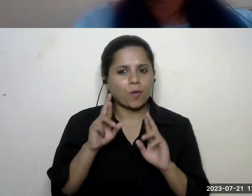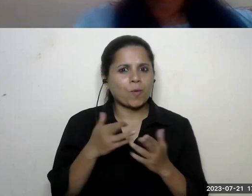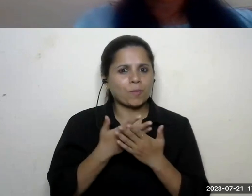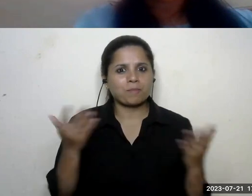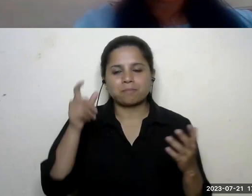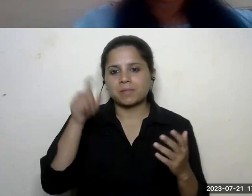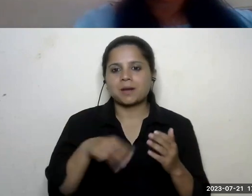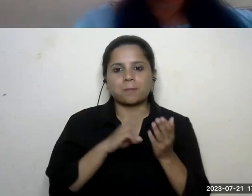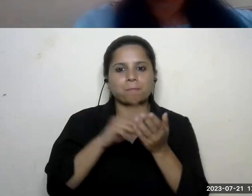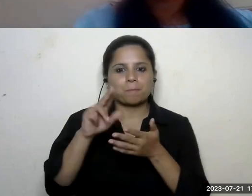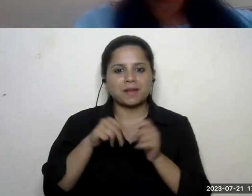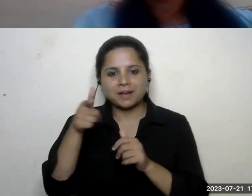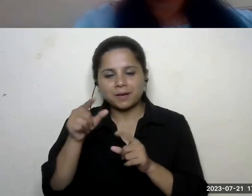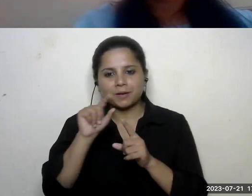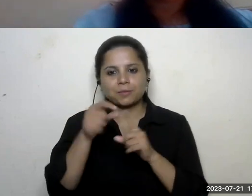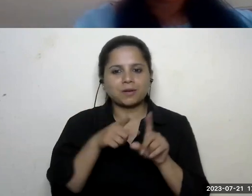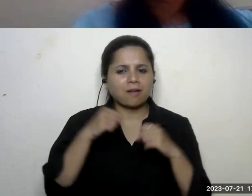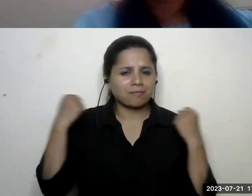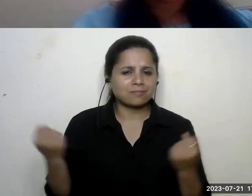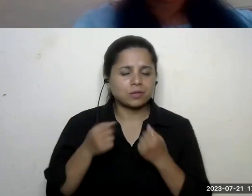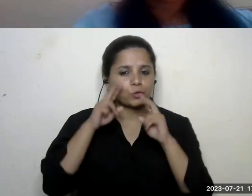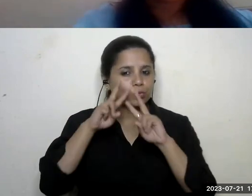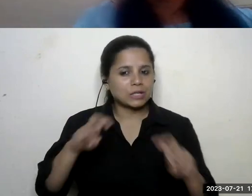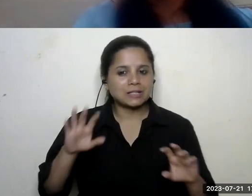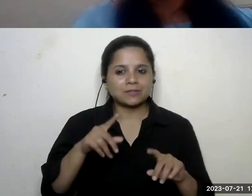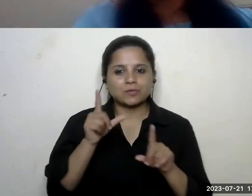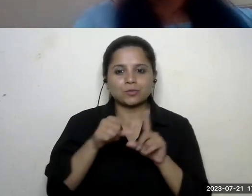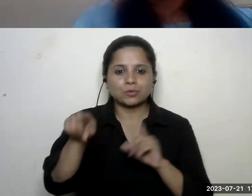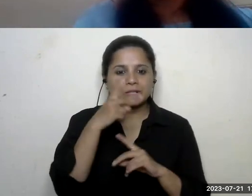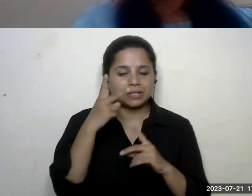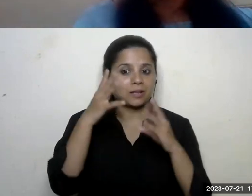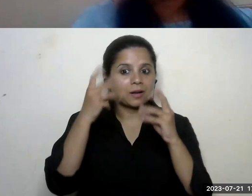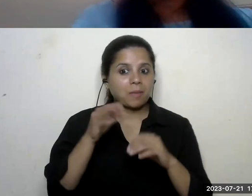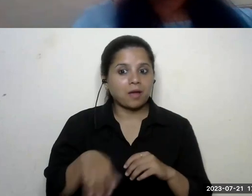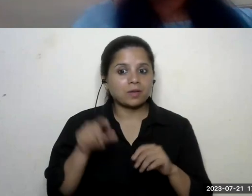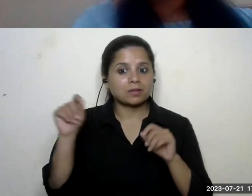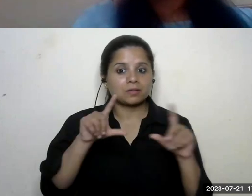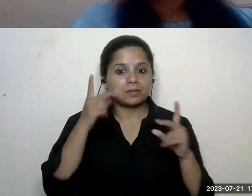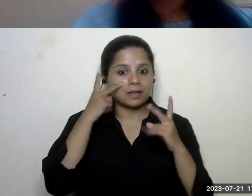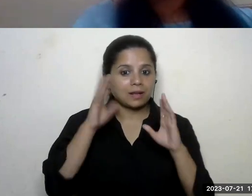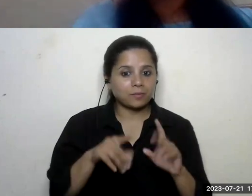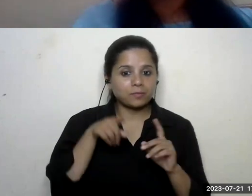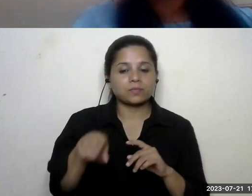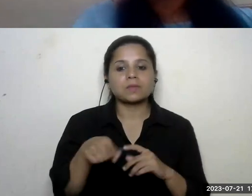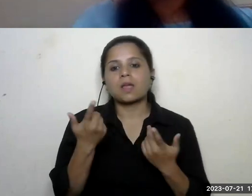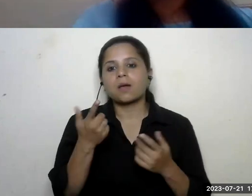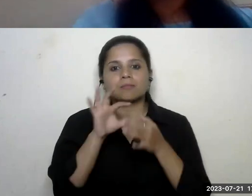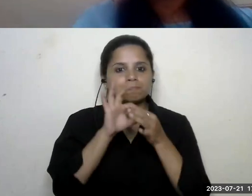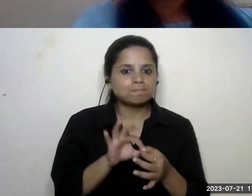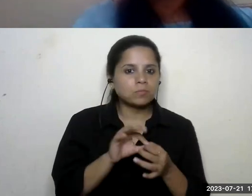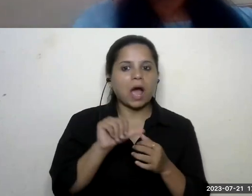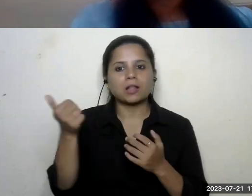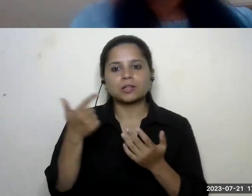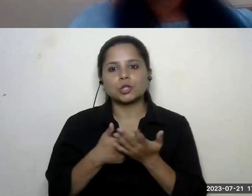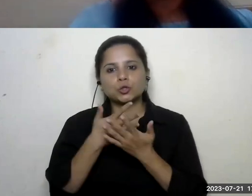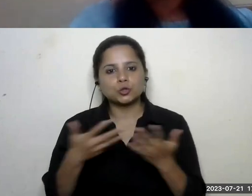as mina and priya who've been working hard researching this did you see the number of slides we had in terms of their references and other resources